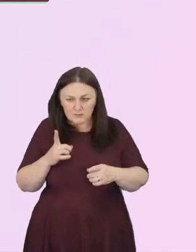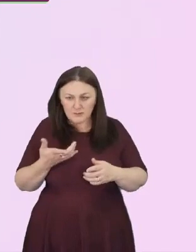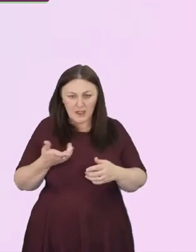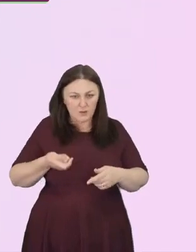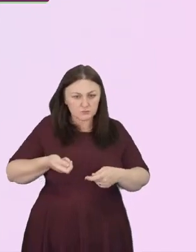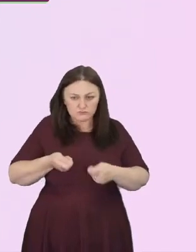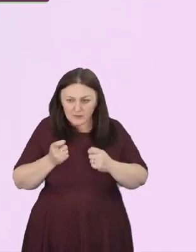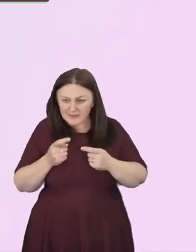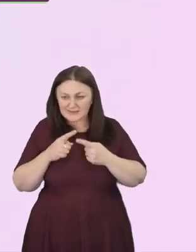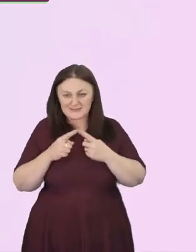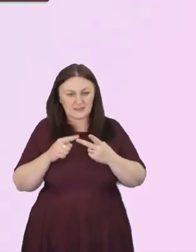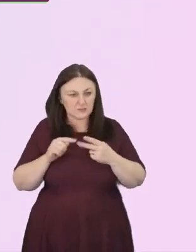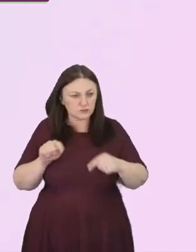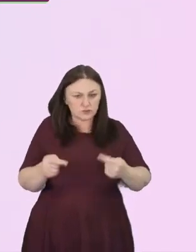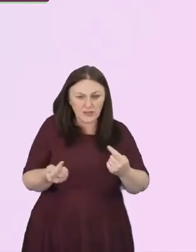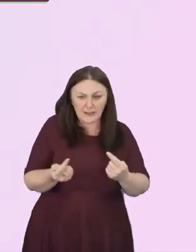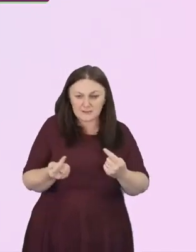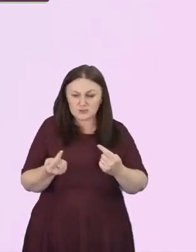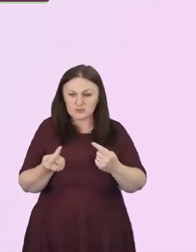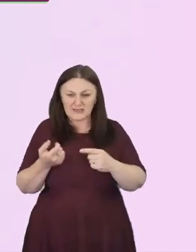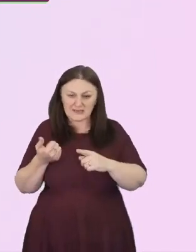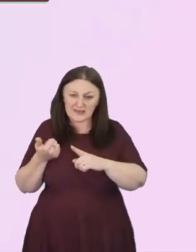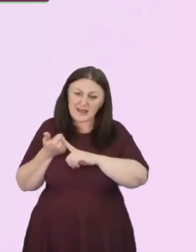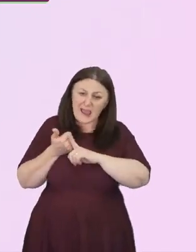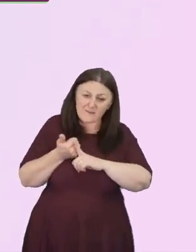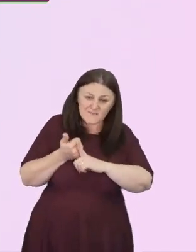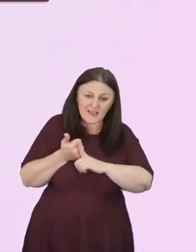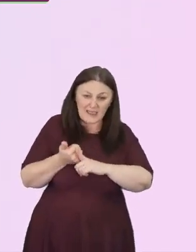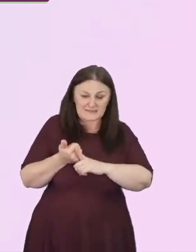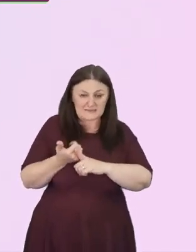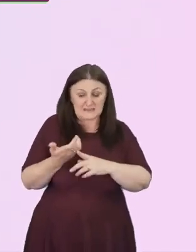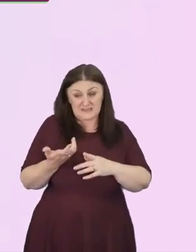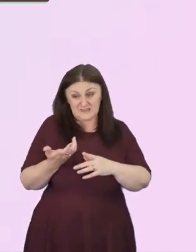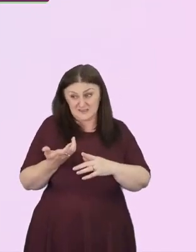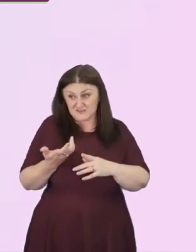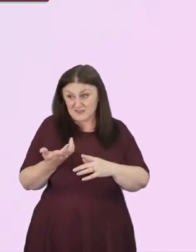in this case, sadly, to save a life.